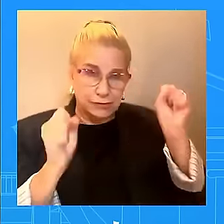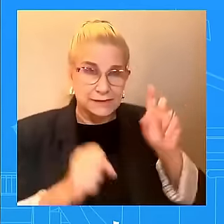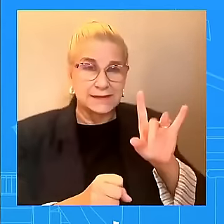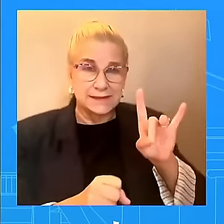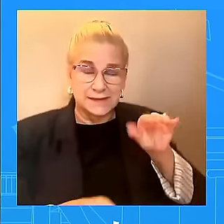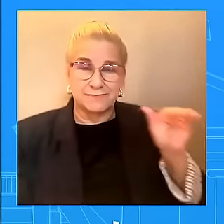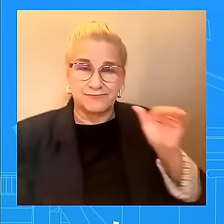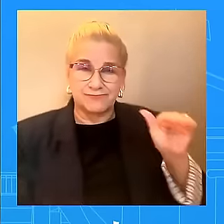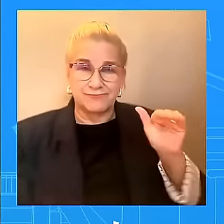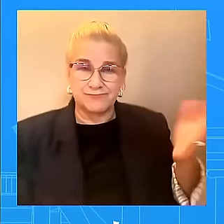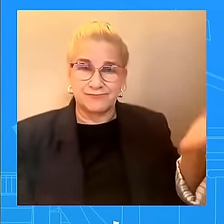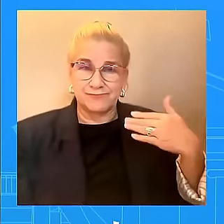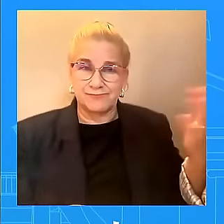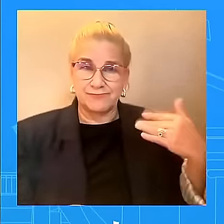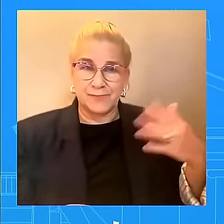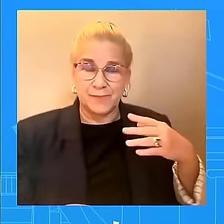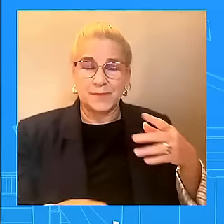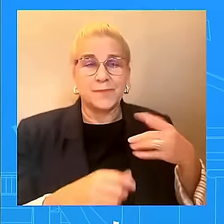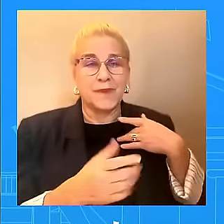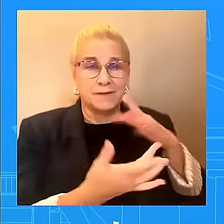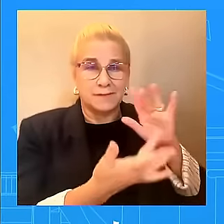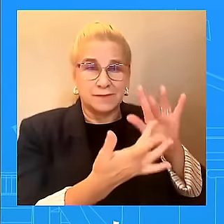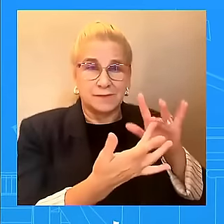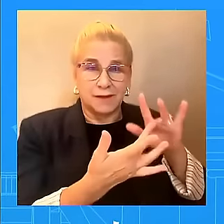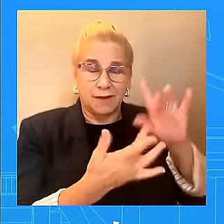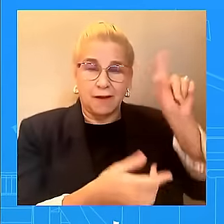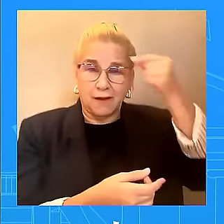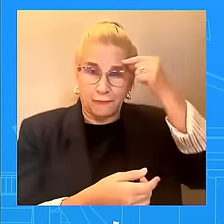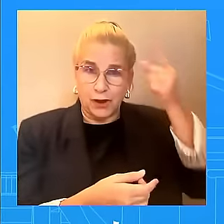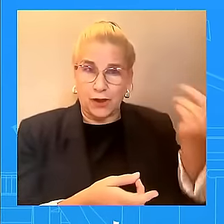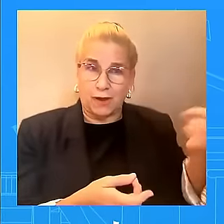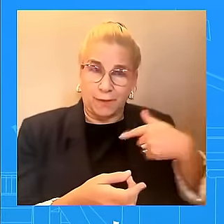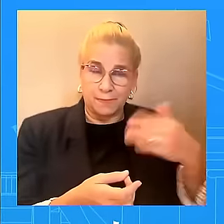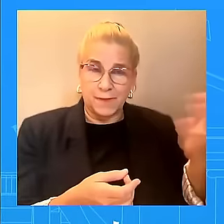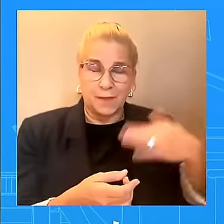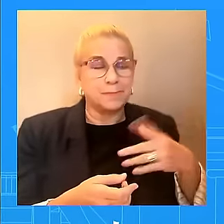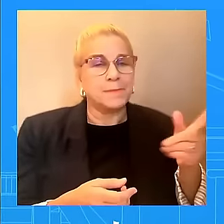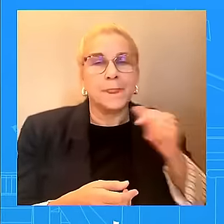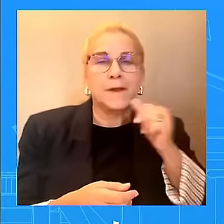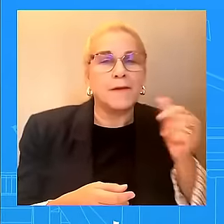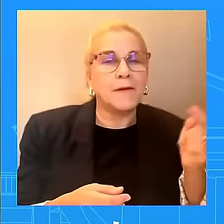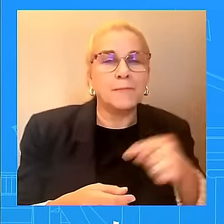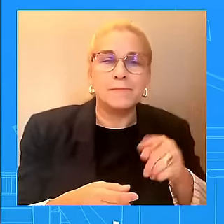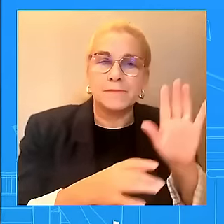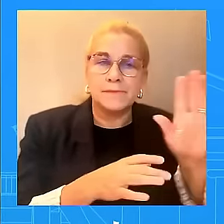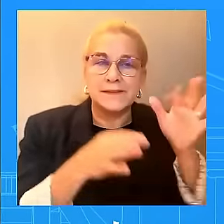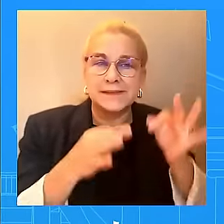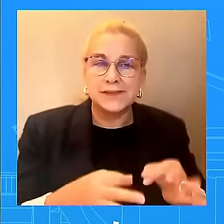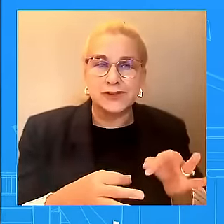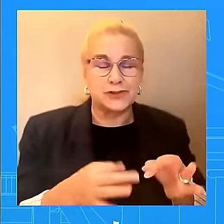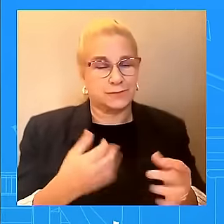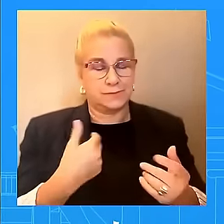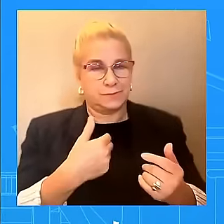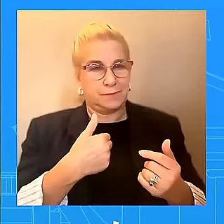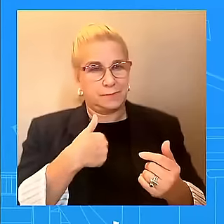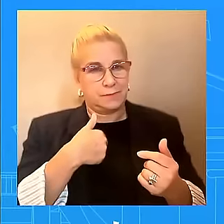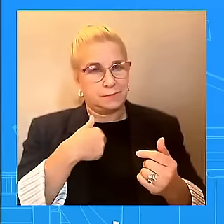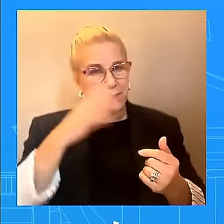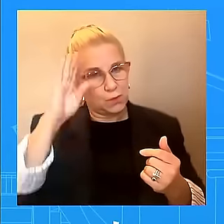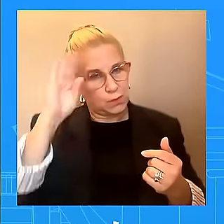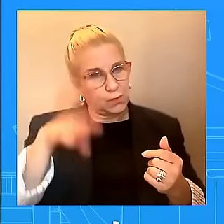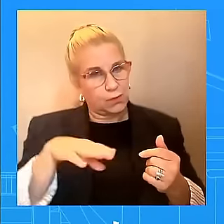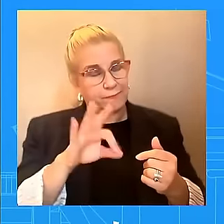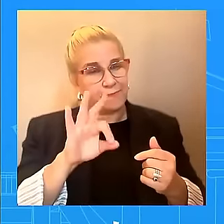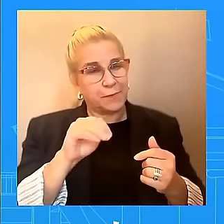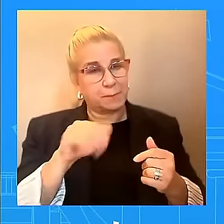out. It is up to the Governor. It is really up to the Governor. We know, I can say, and I think you've heard this from the FEMA administrator, she has been able